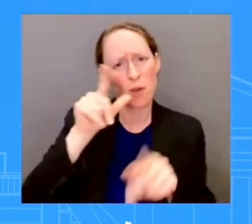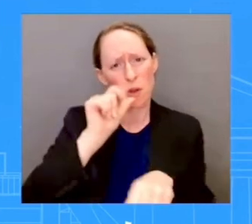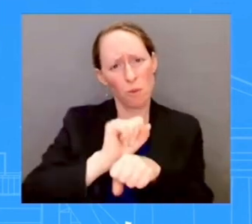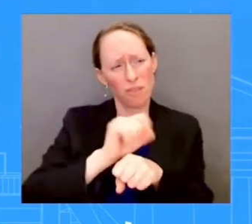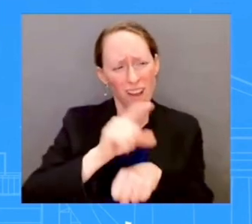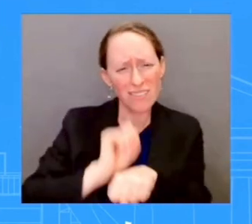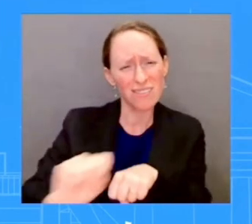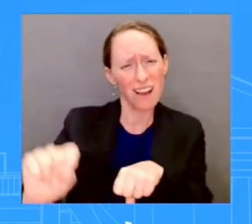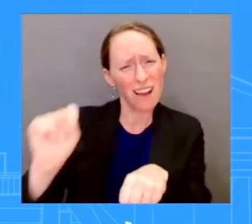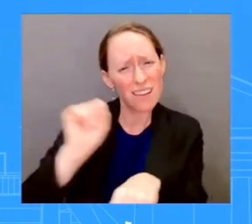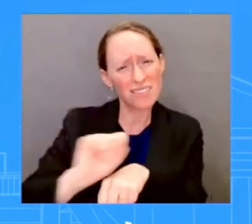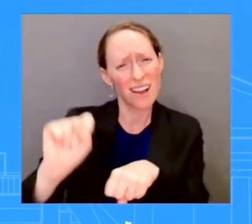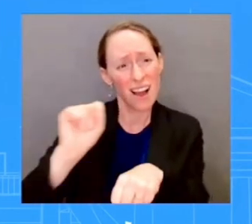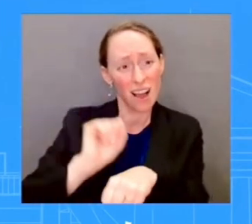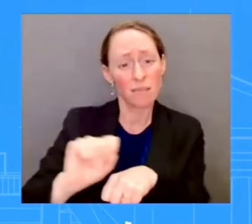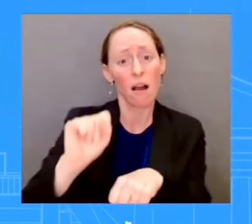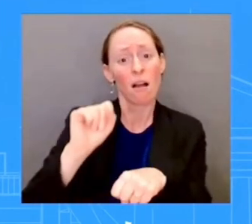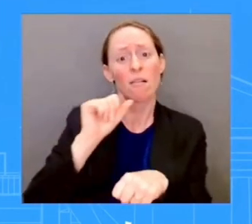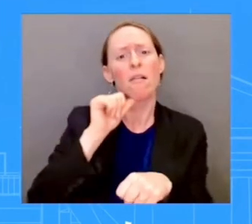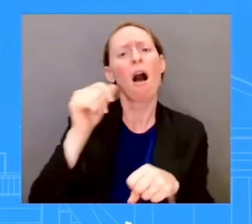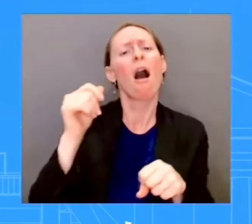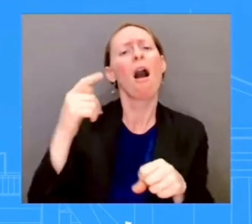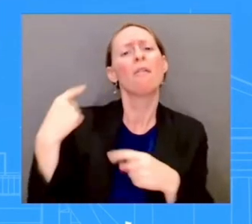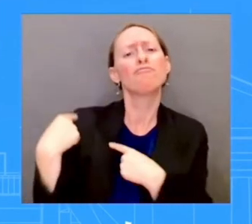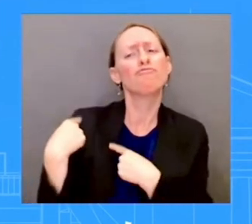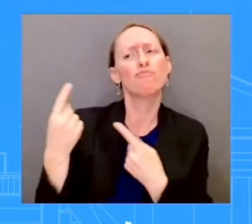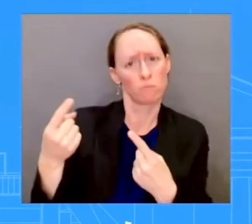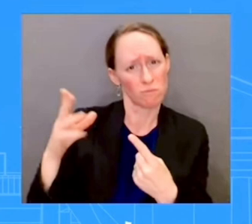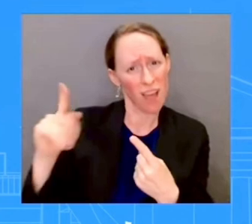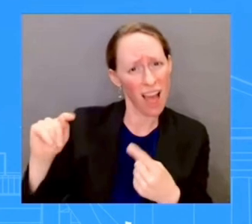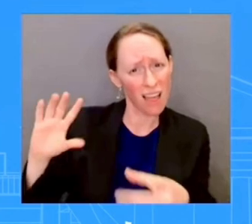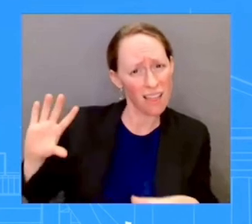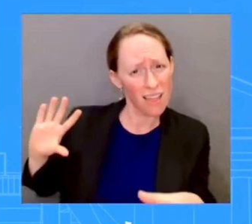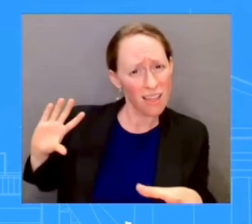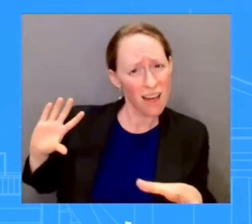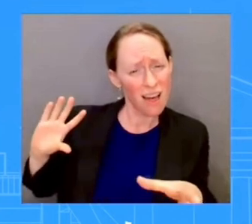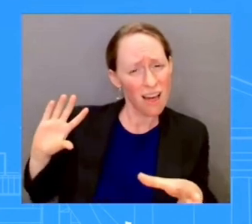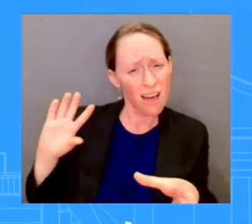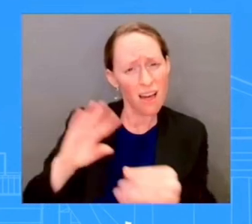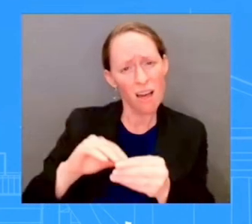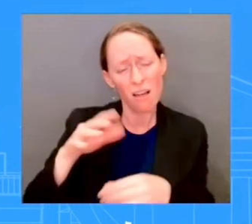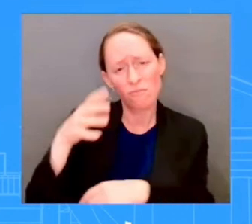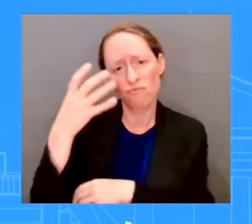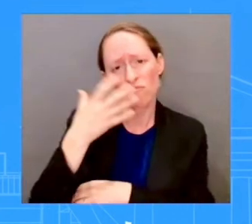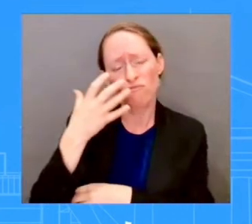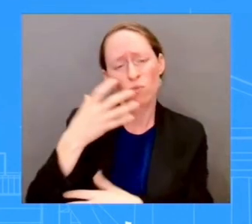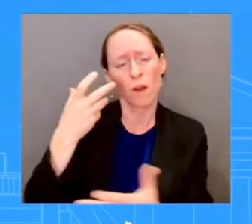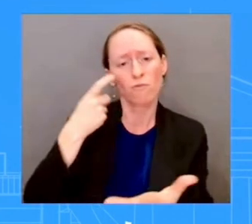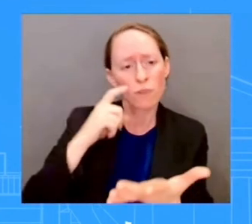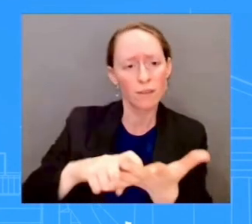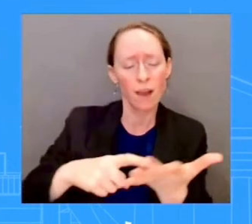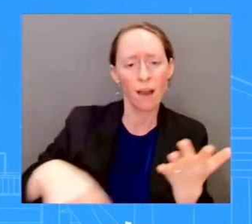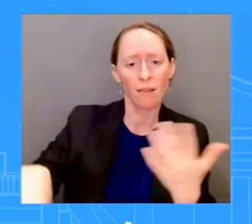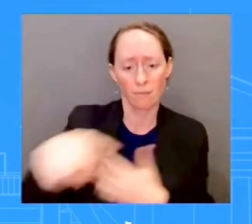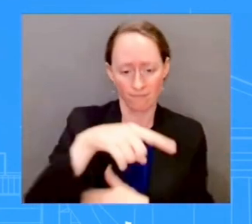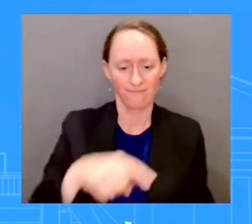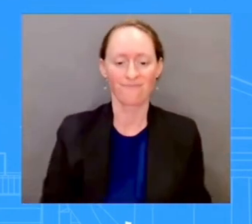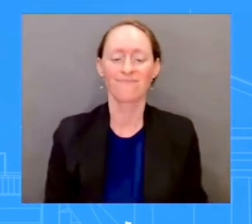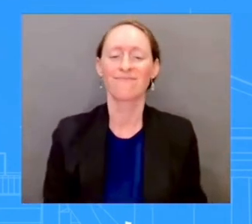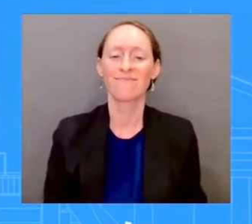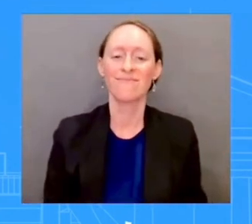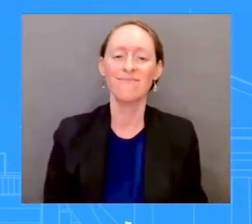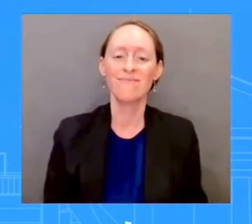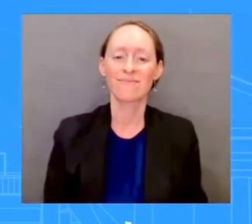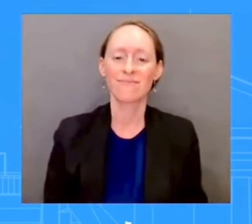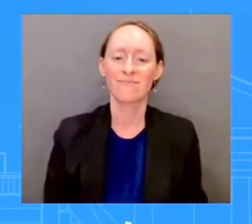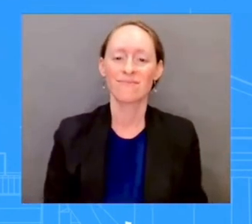thank you for your patience with all of us. I have a quick intro, and then we'll get going. As the President said earlier today, the entire administration is